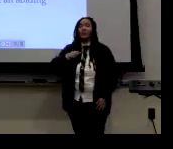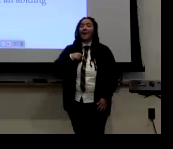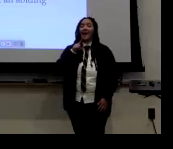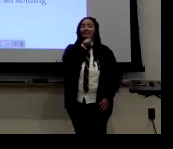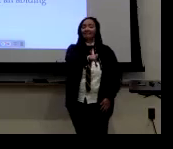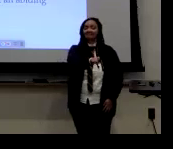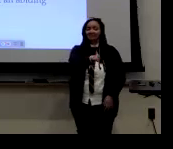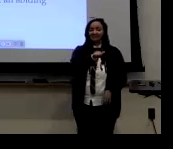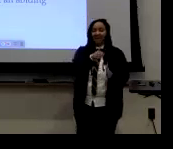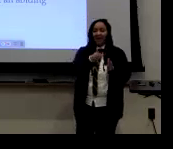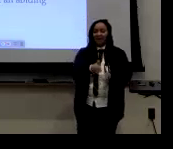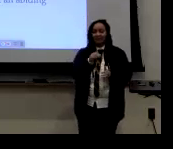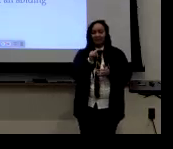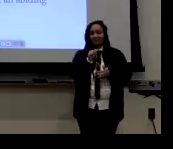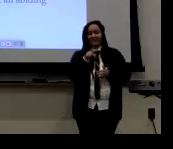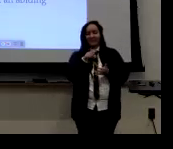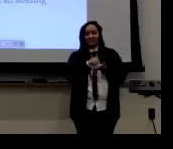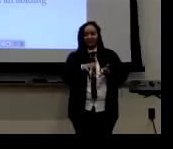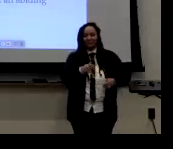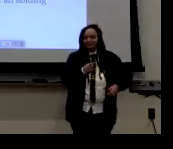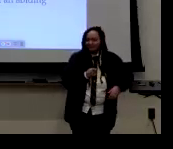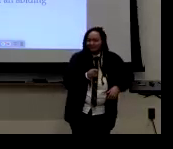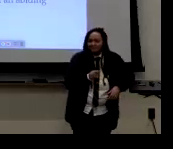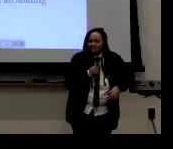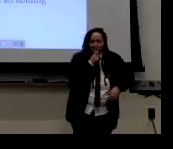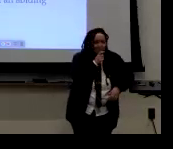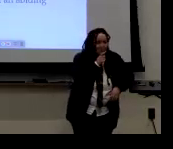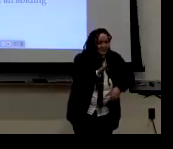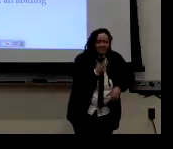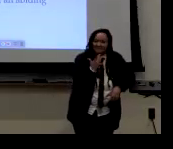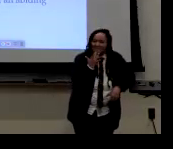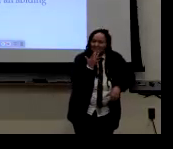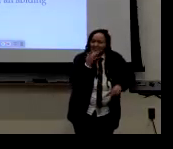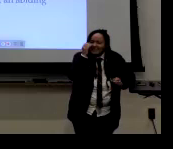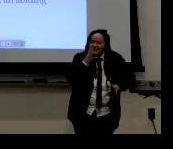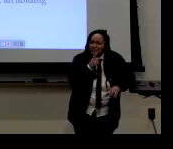it really was the presentation of that person who they really were, who they embodied.